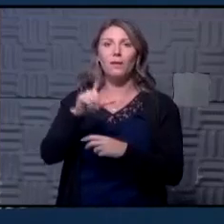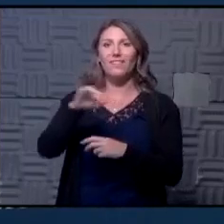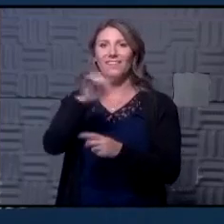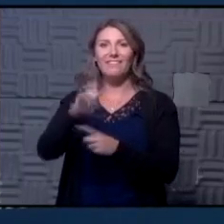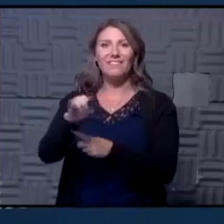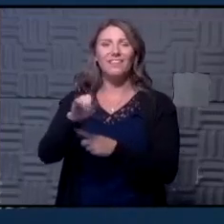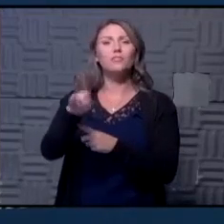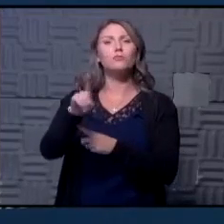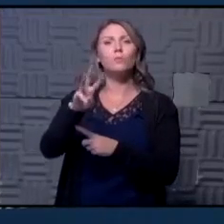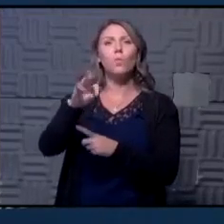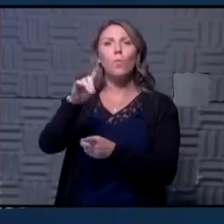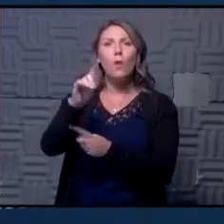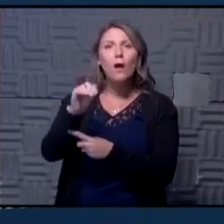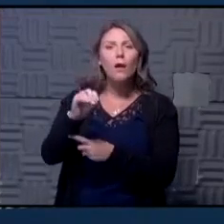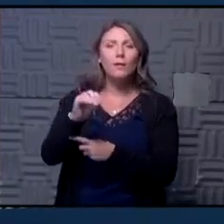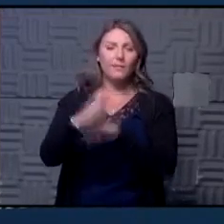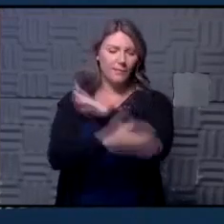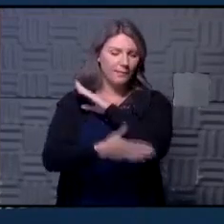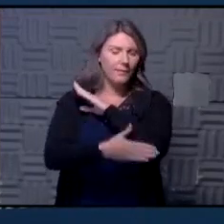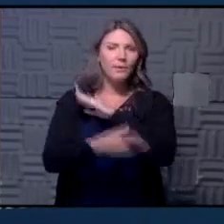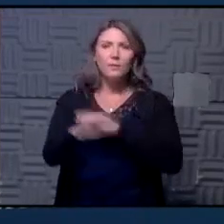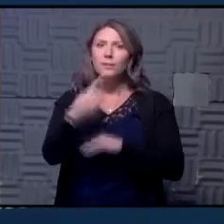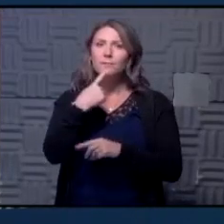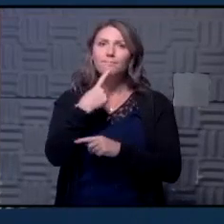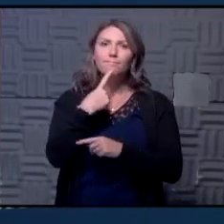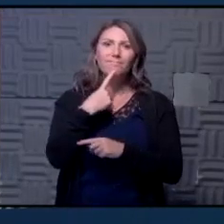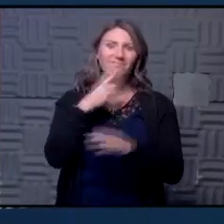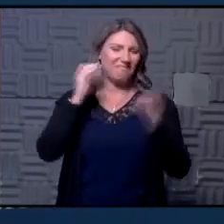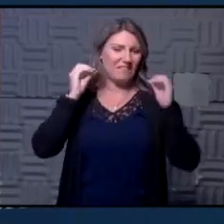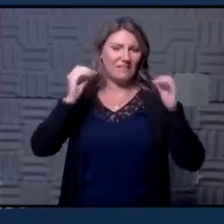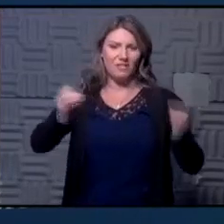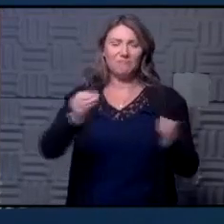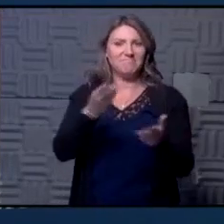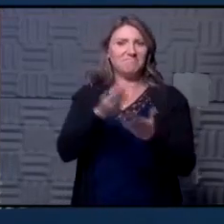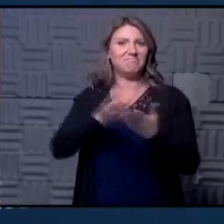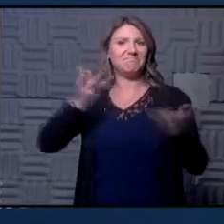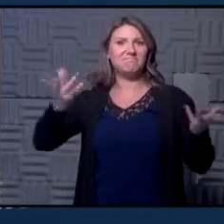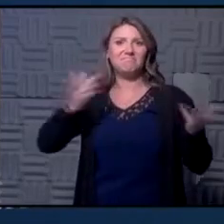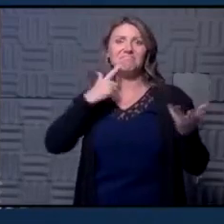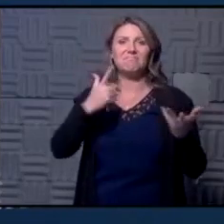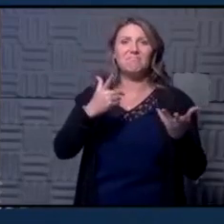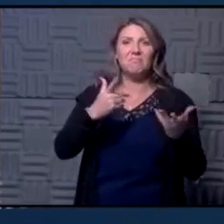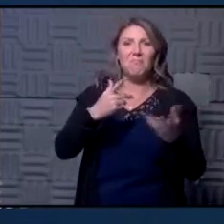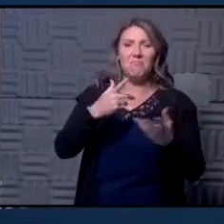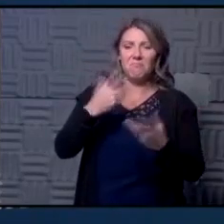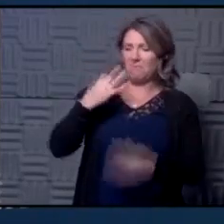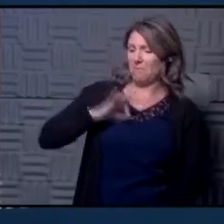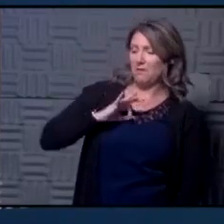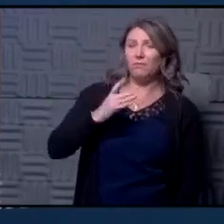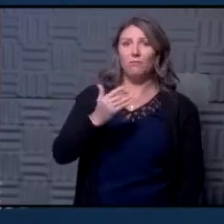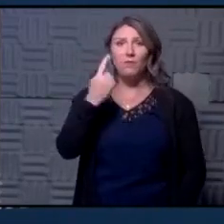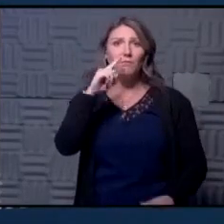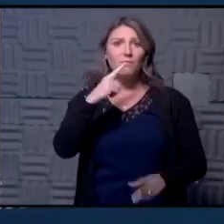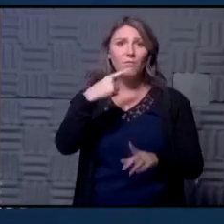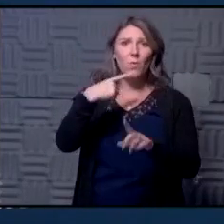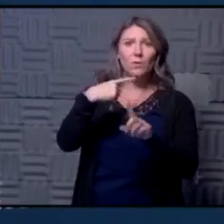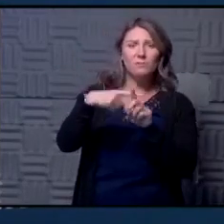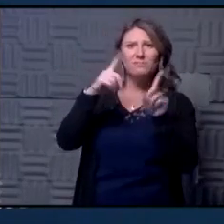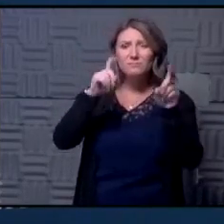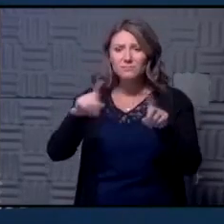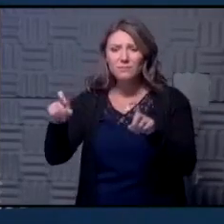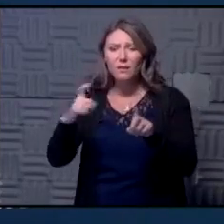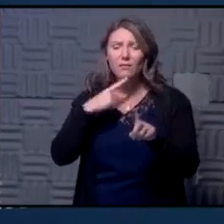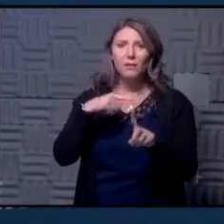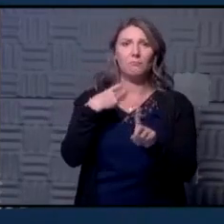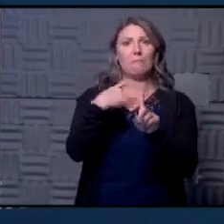Wyandotte County and she says there is no incentive for me to get tested if I get tested I test positive I'm at